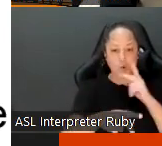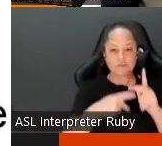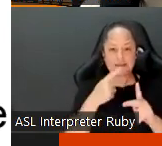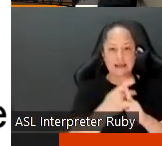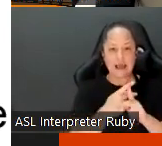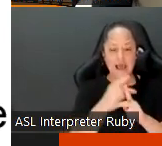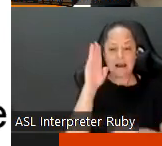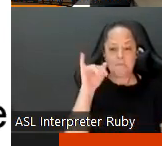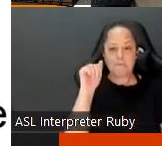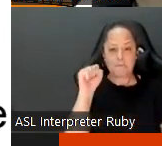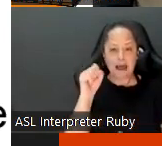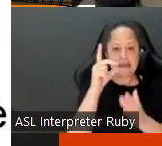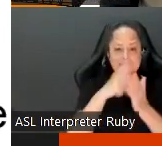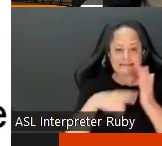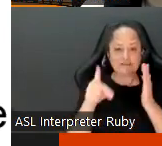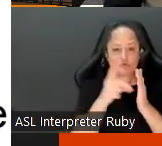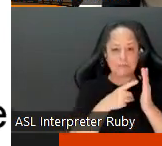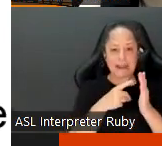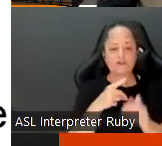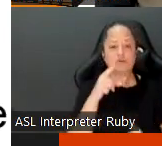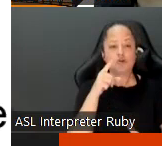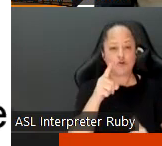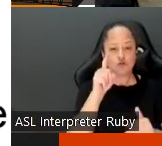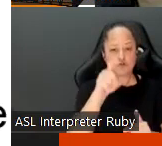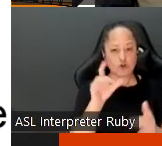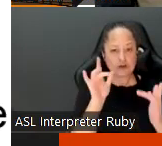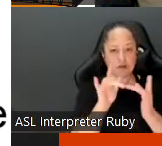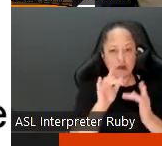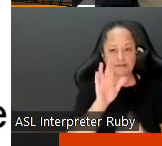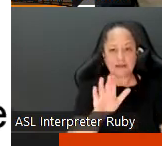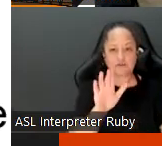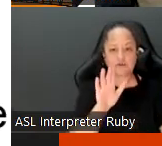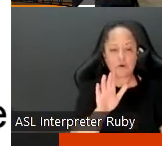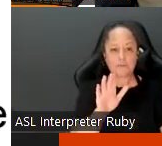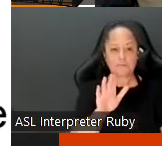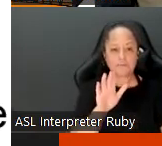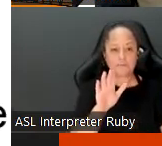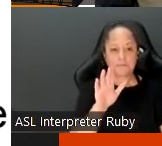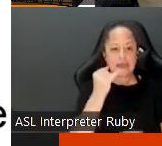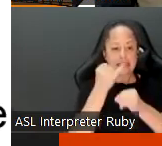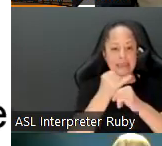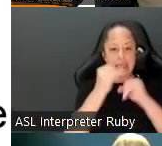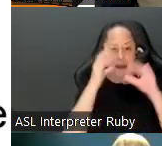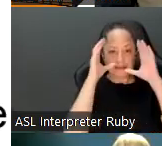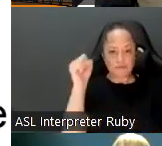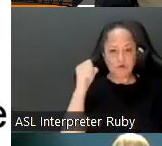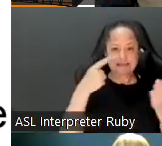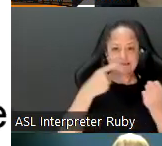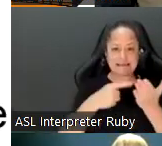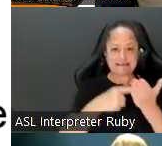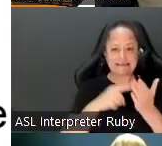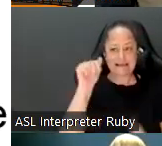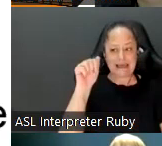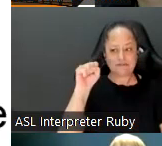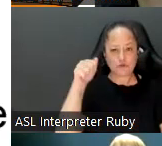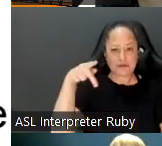some sort of bias or discrimination you should contact your um your campus president to discuss that as soon as